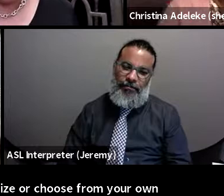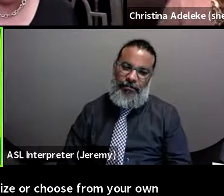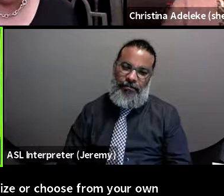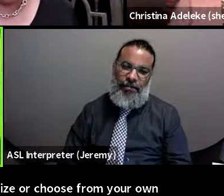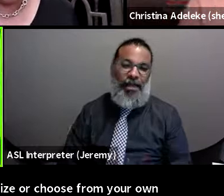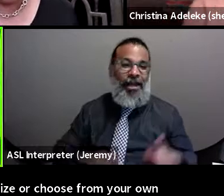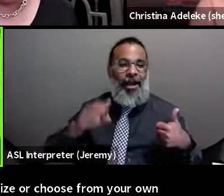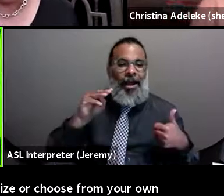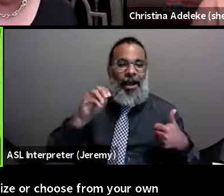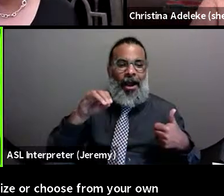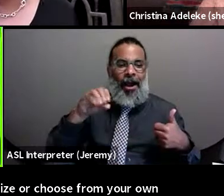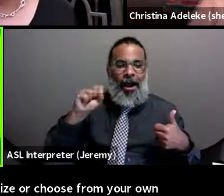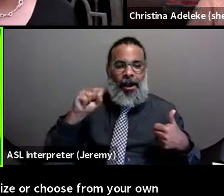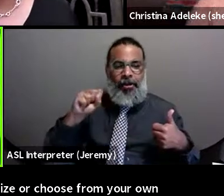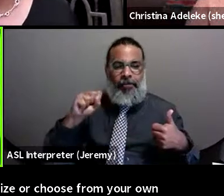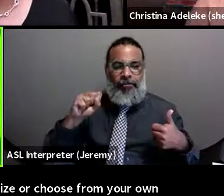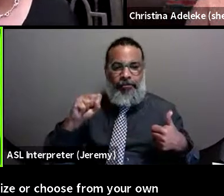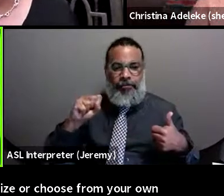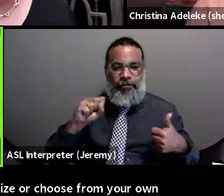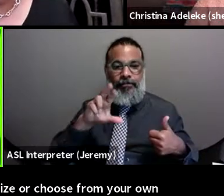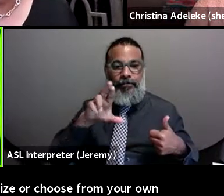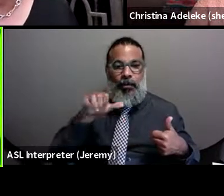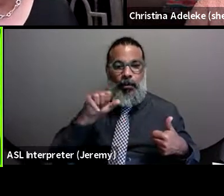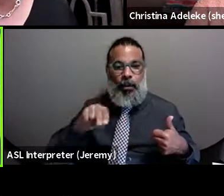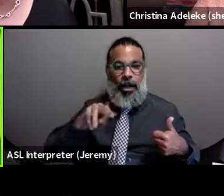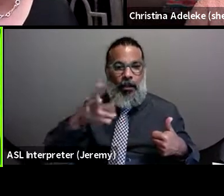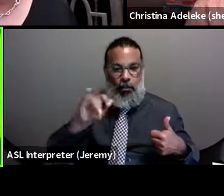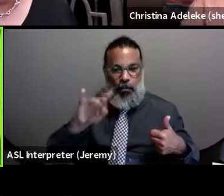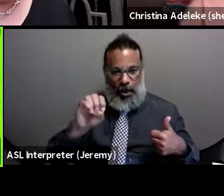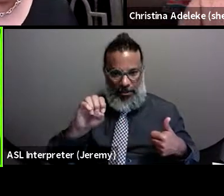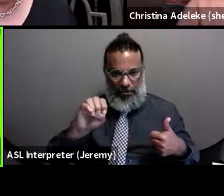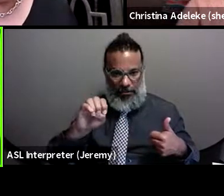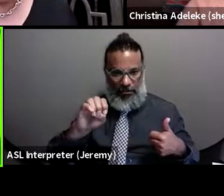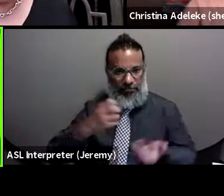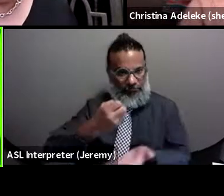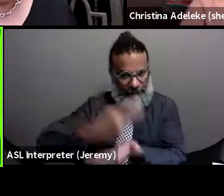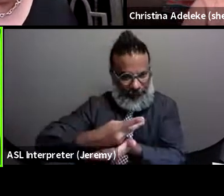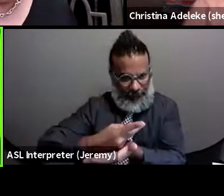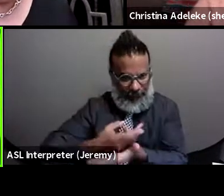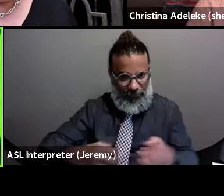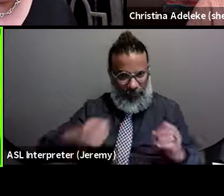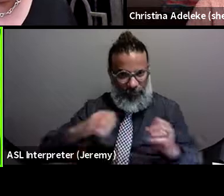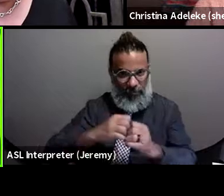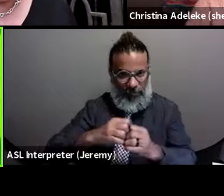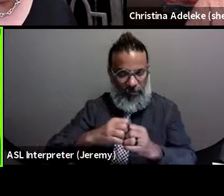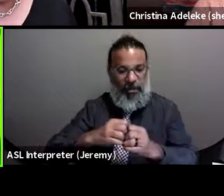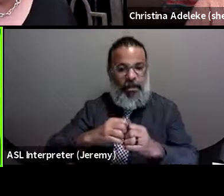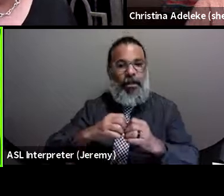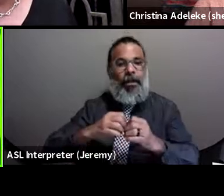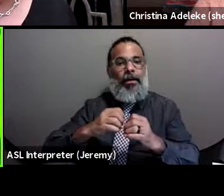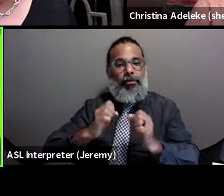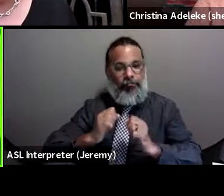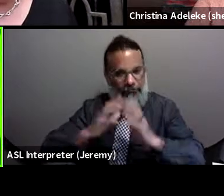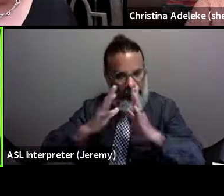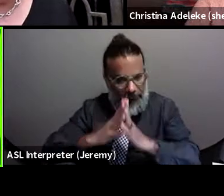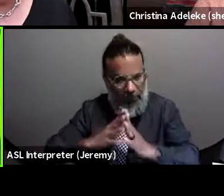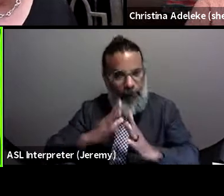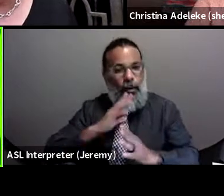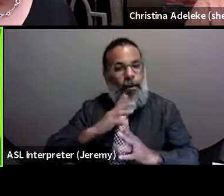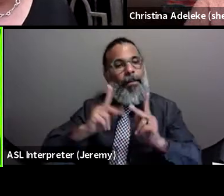Number one, Mother Nice, Ryan White. So, we can get Ryan White up and ready for the aging